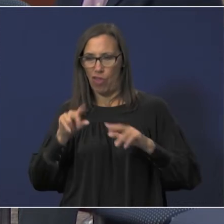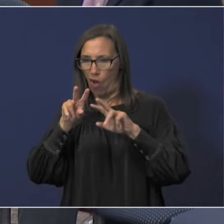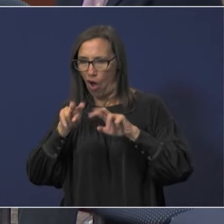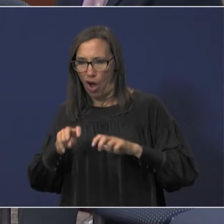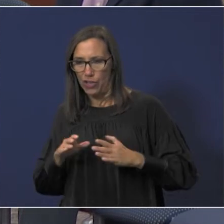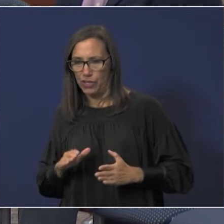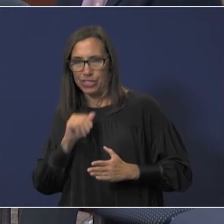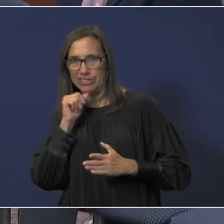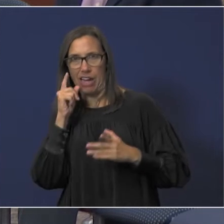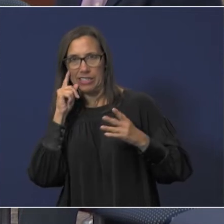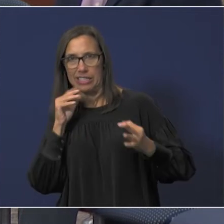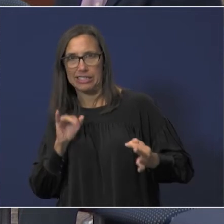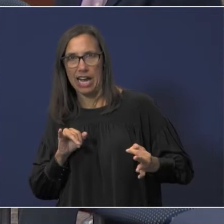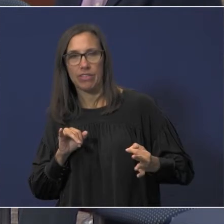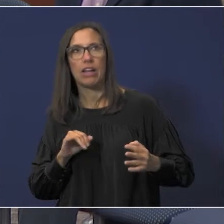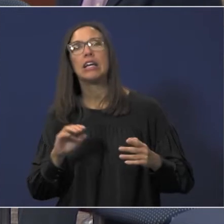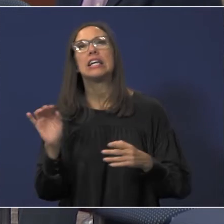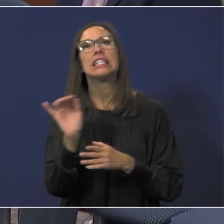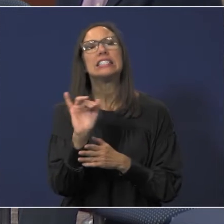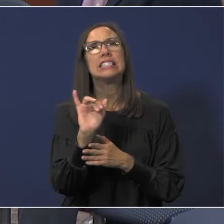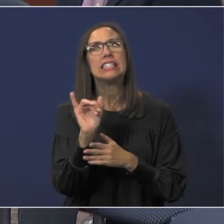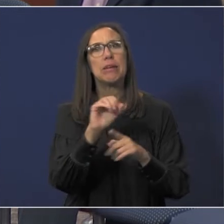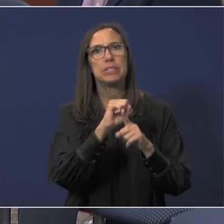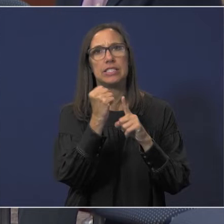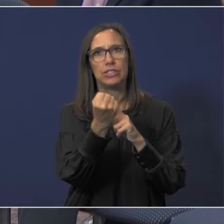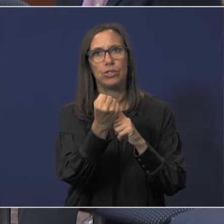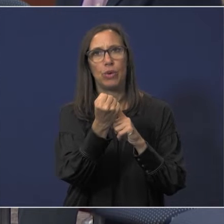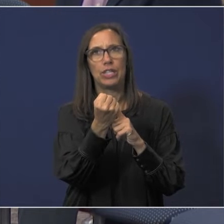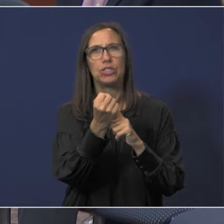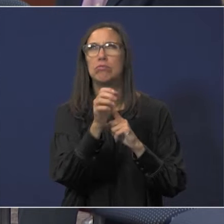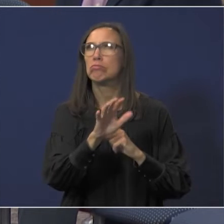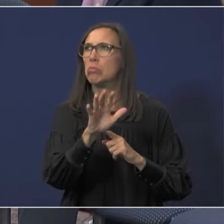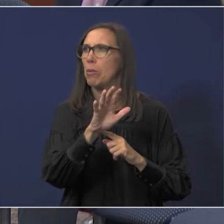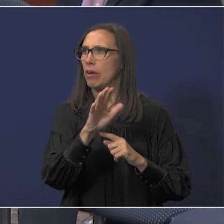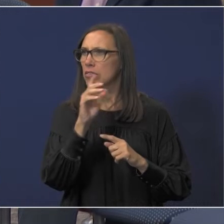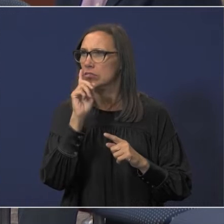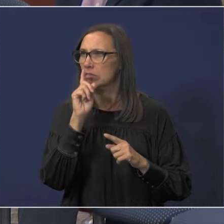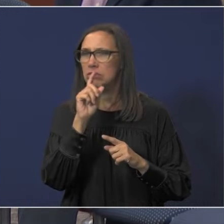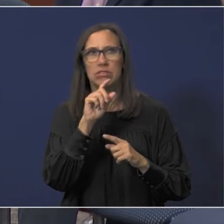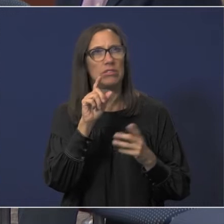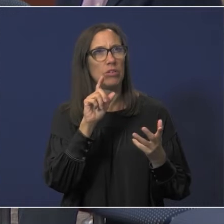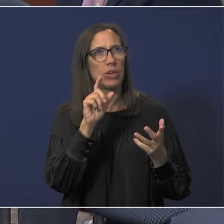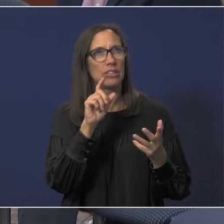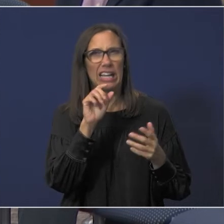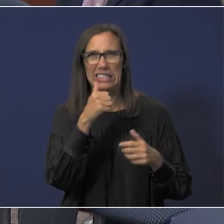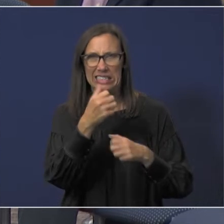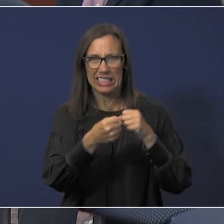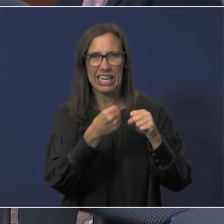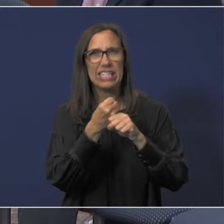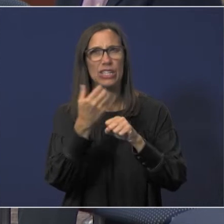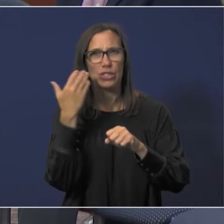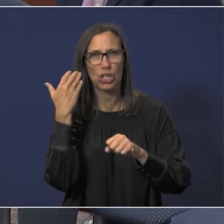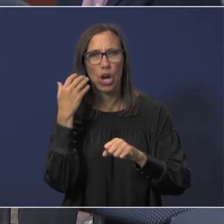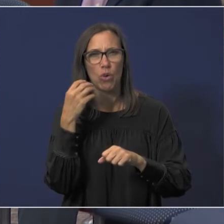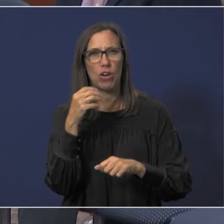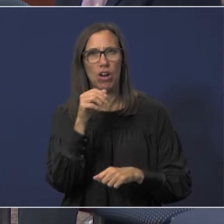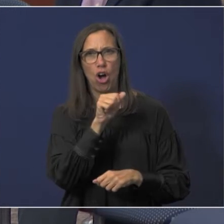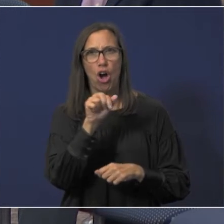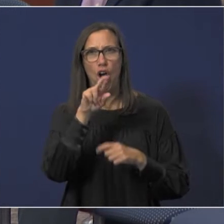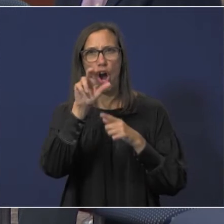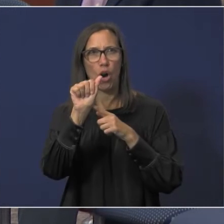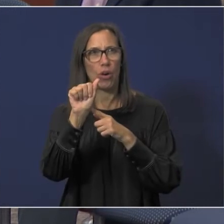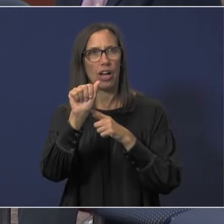um it was a similar situation probably i don't know when was aura about 10 years ago to aura the uh